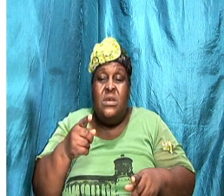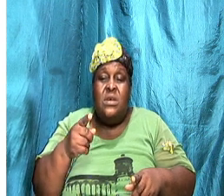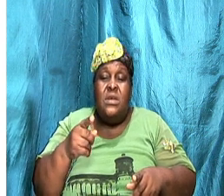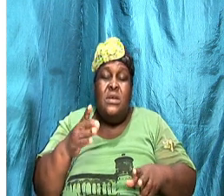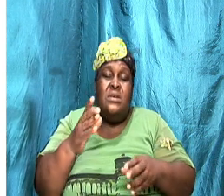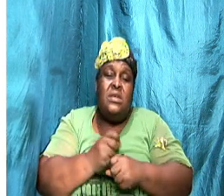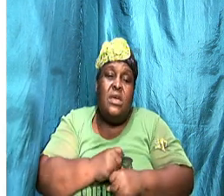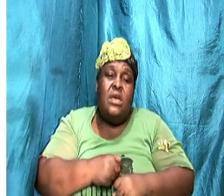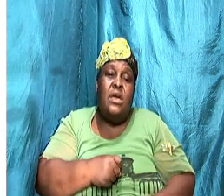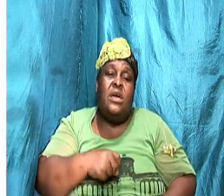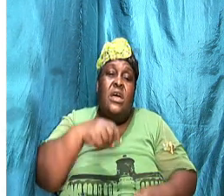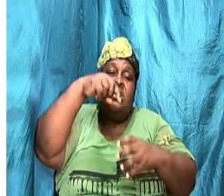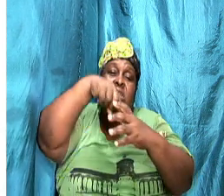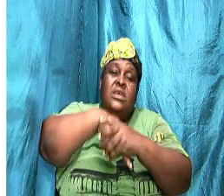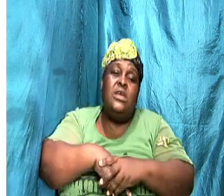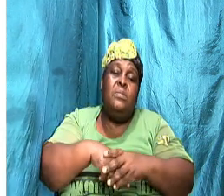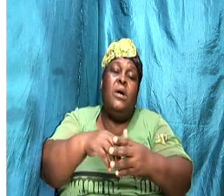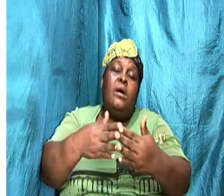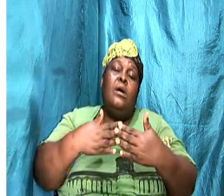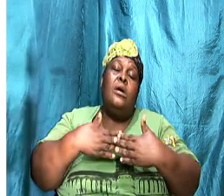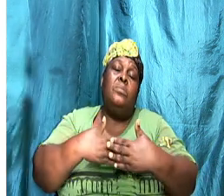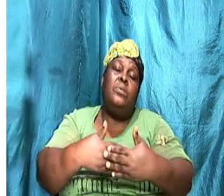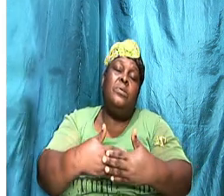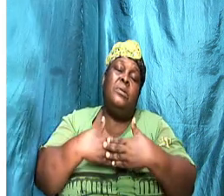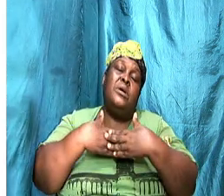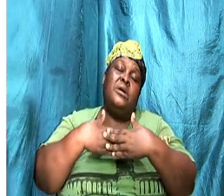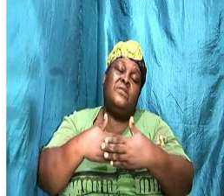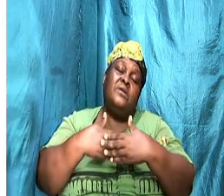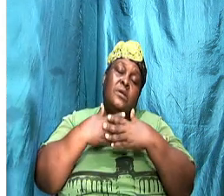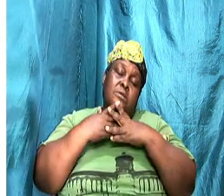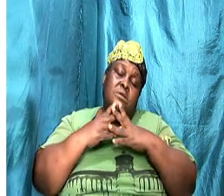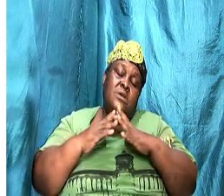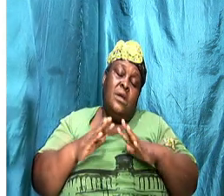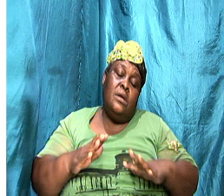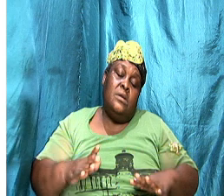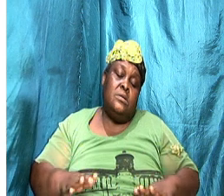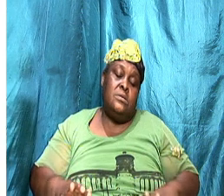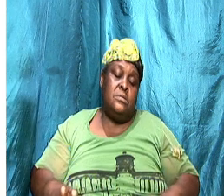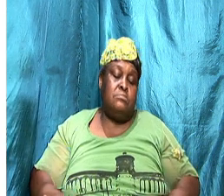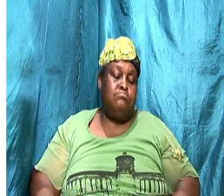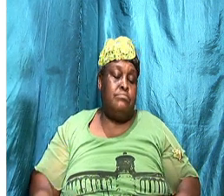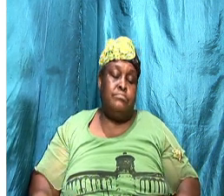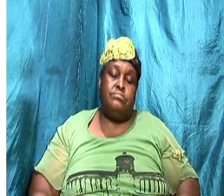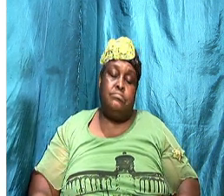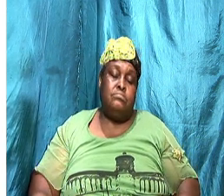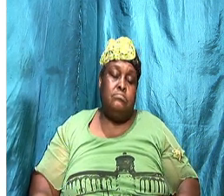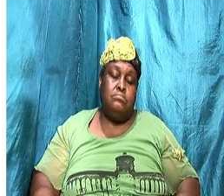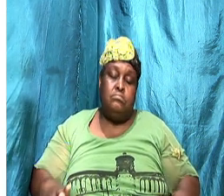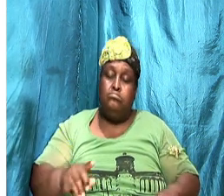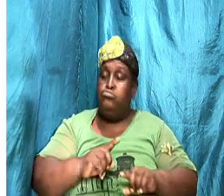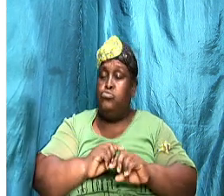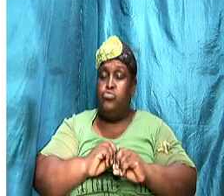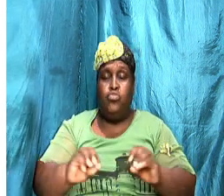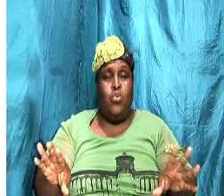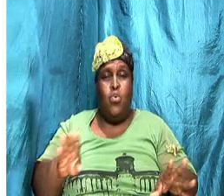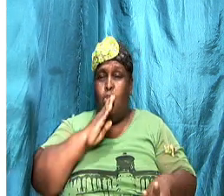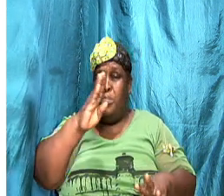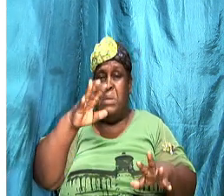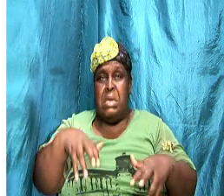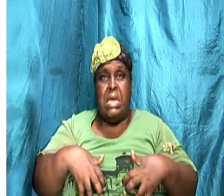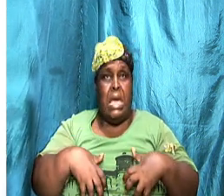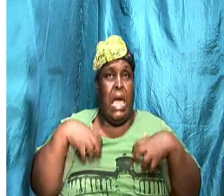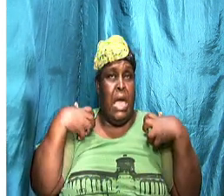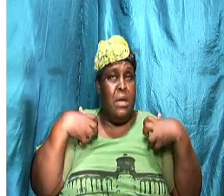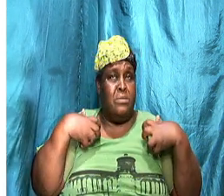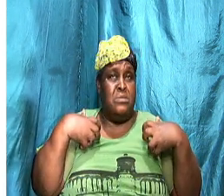breaths as we have our conversation and don't get hysterical, you know, in the middle of the argument. You know, so just remain as